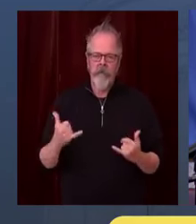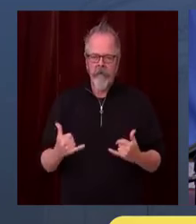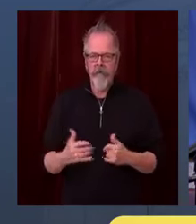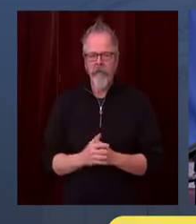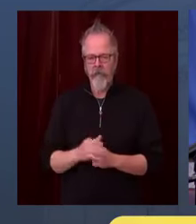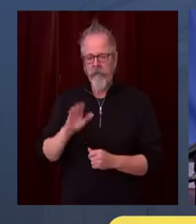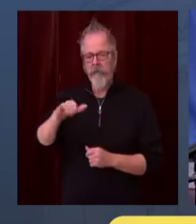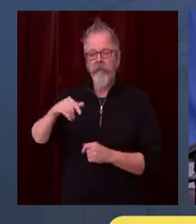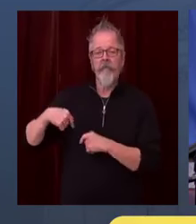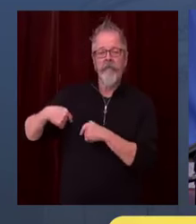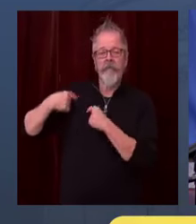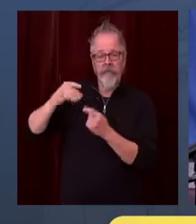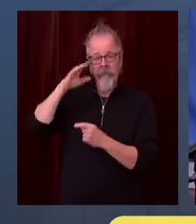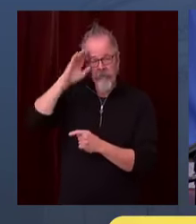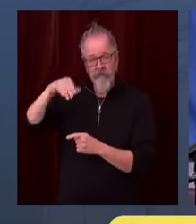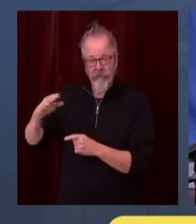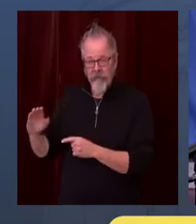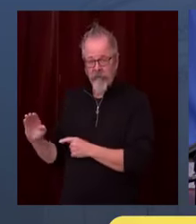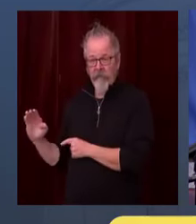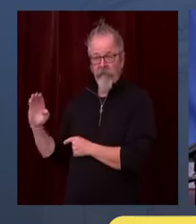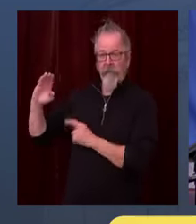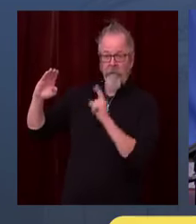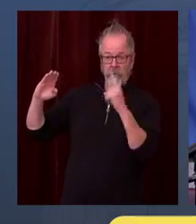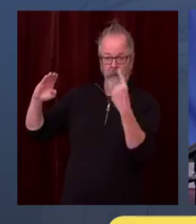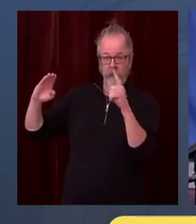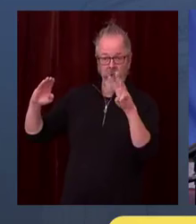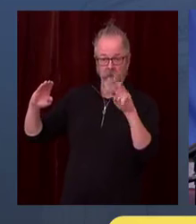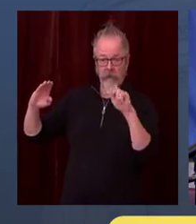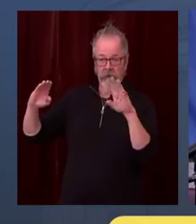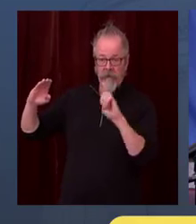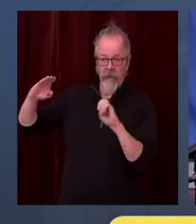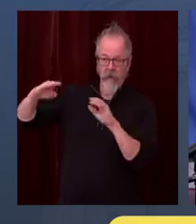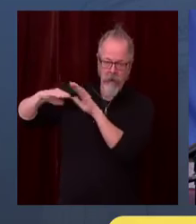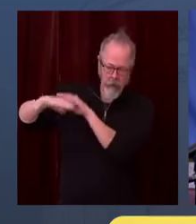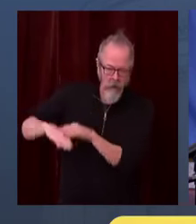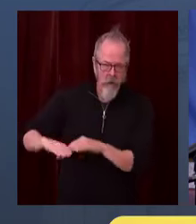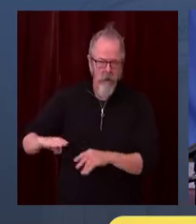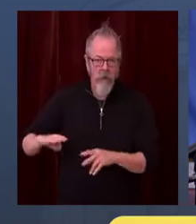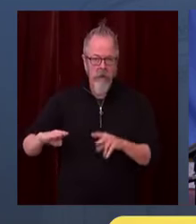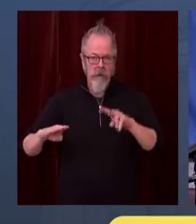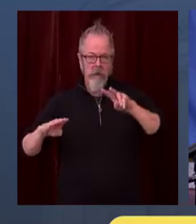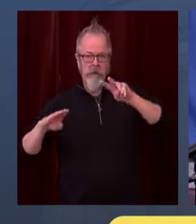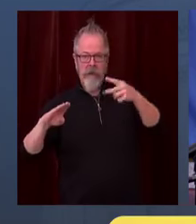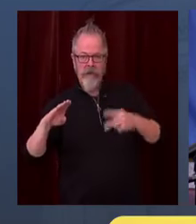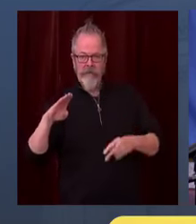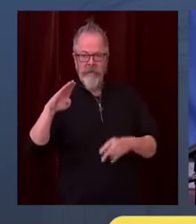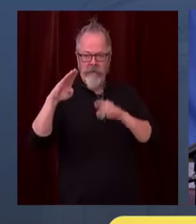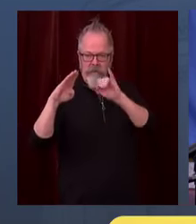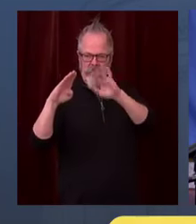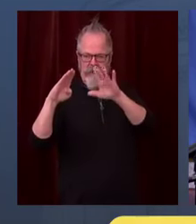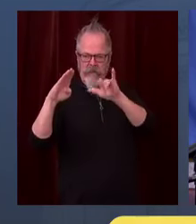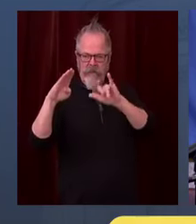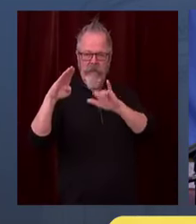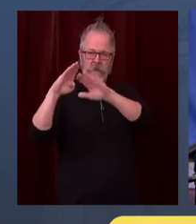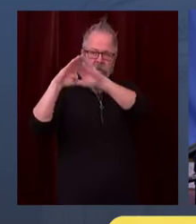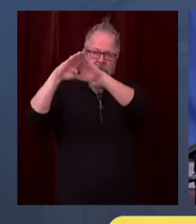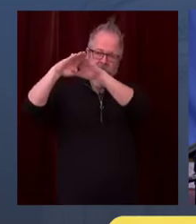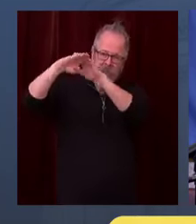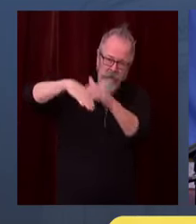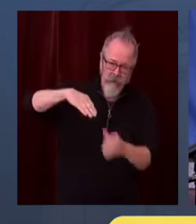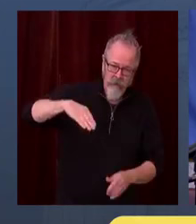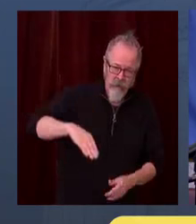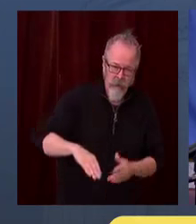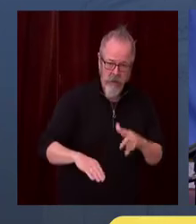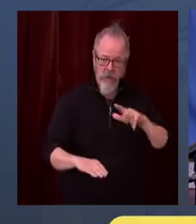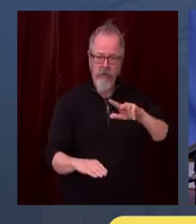And if you look at this shot on your screen, Sam, I believe this is up. Now, we're facing a third wave